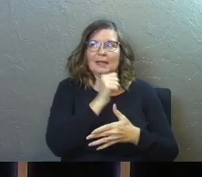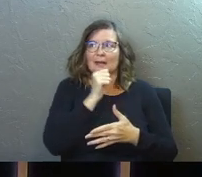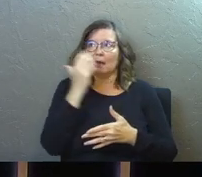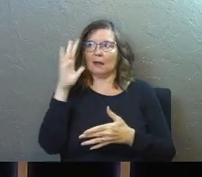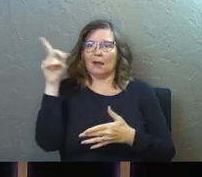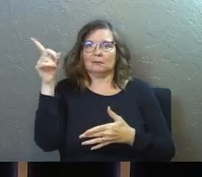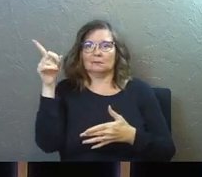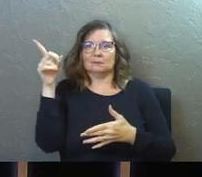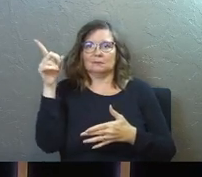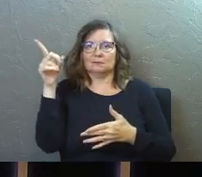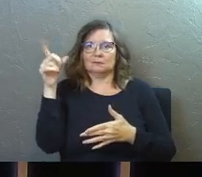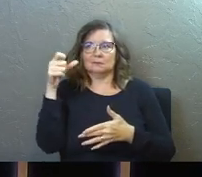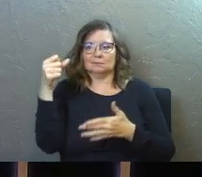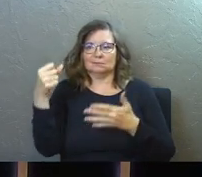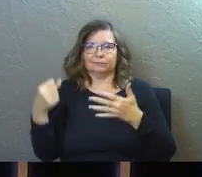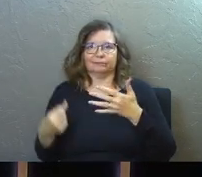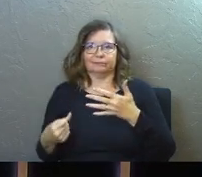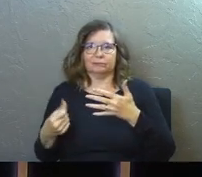of God.